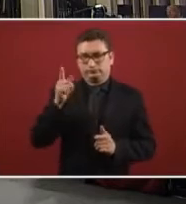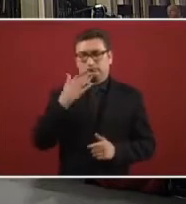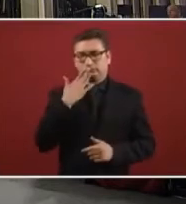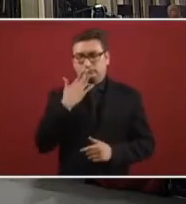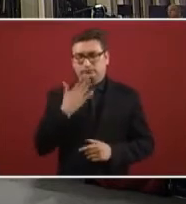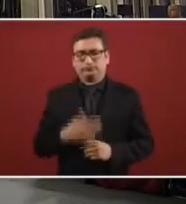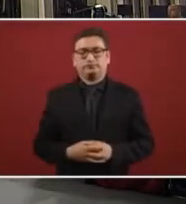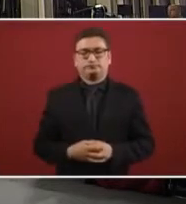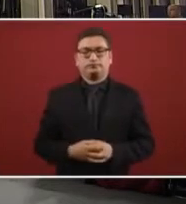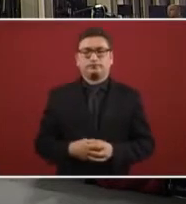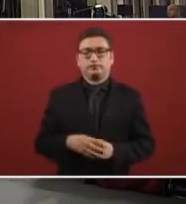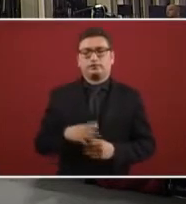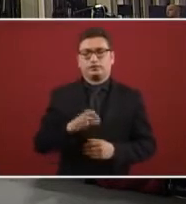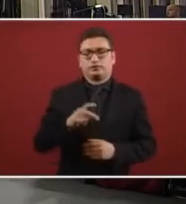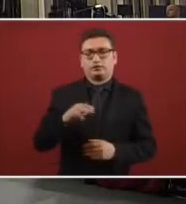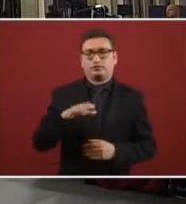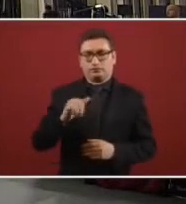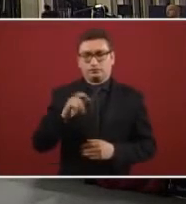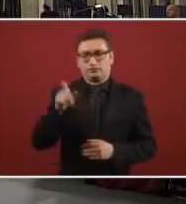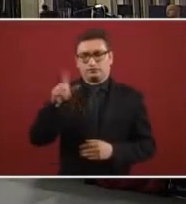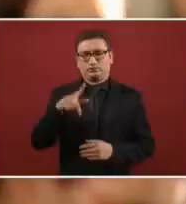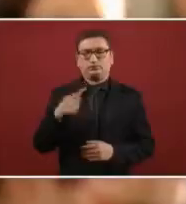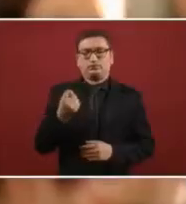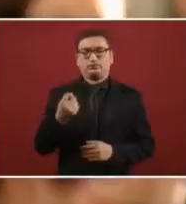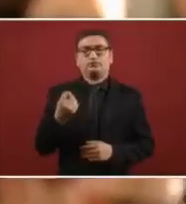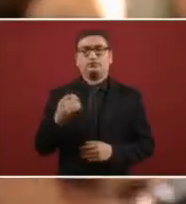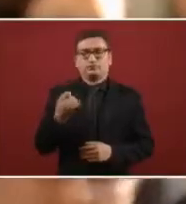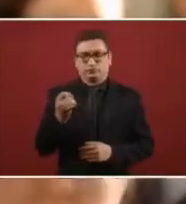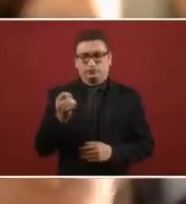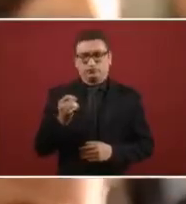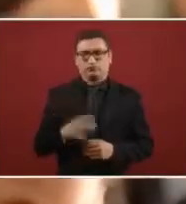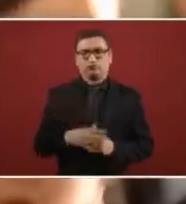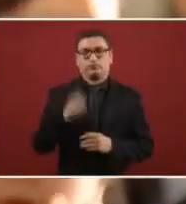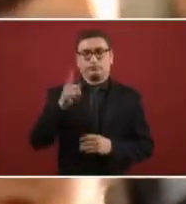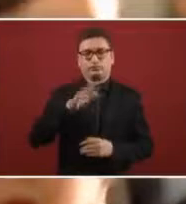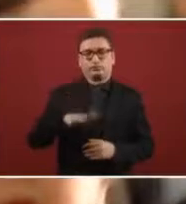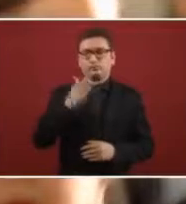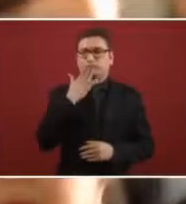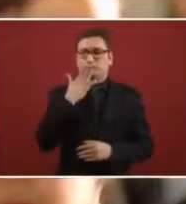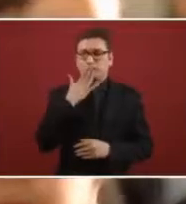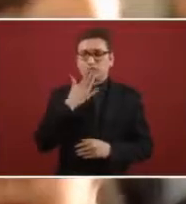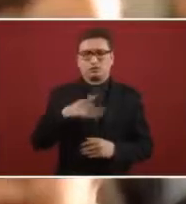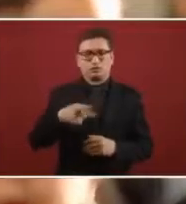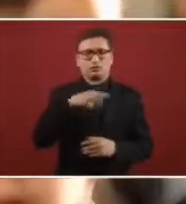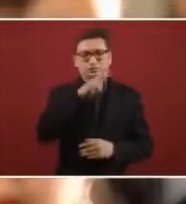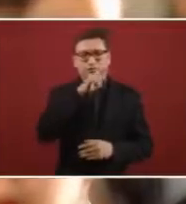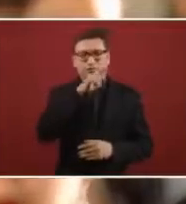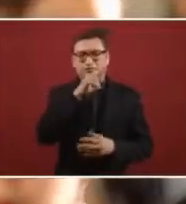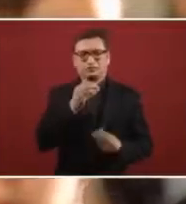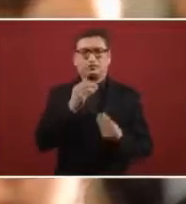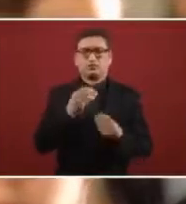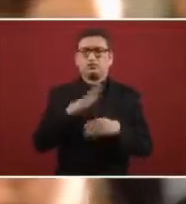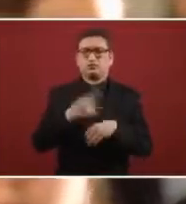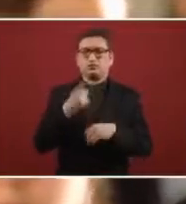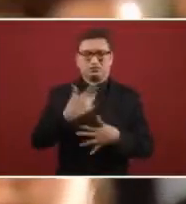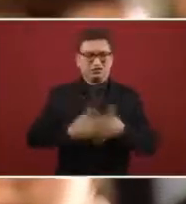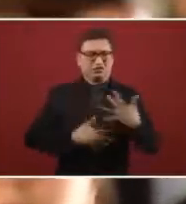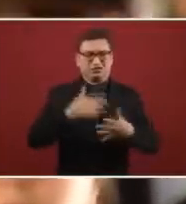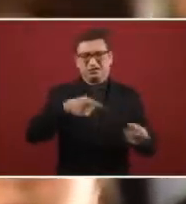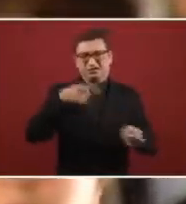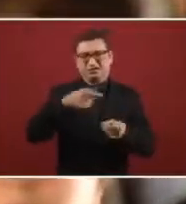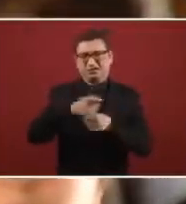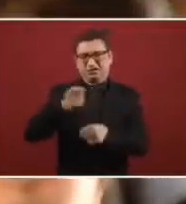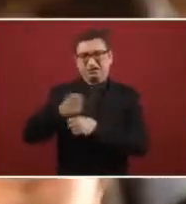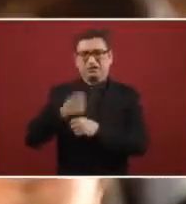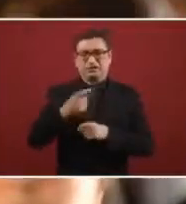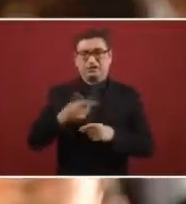She's from Sonora and Tijuana. In Sonora, there's a lot of preoccupation due